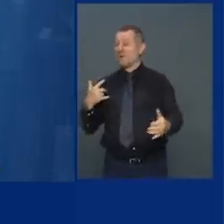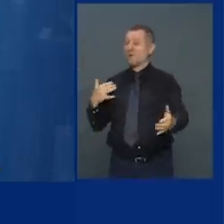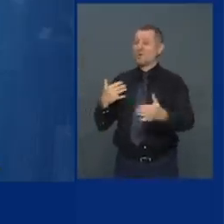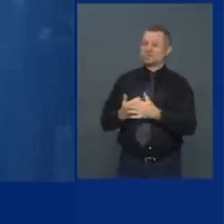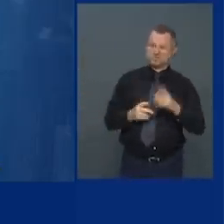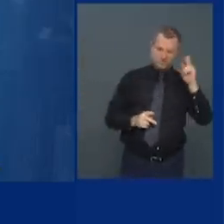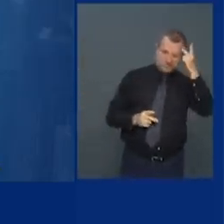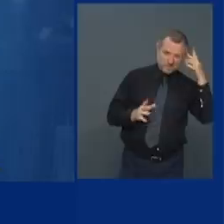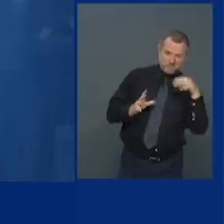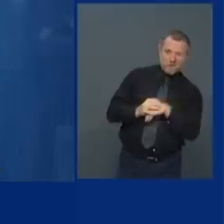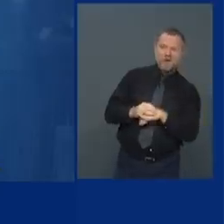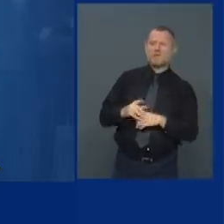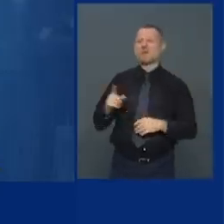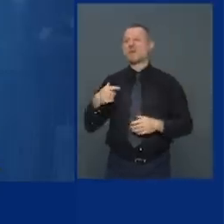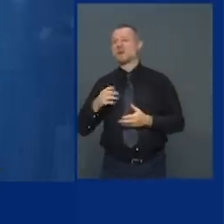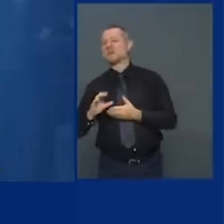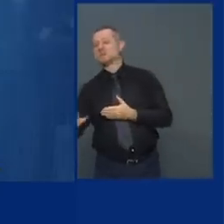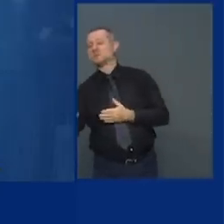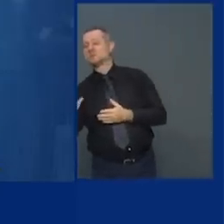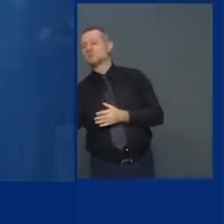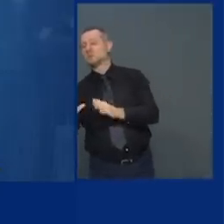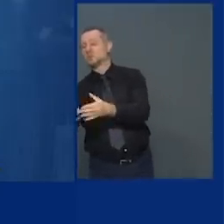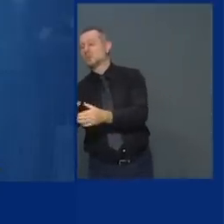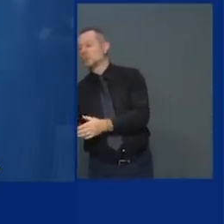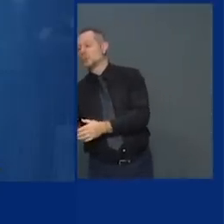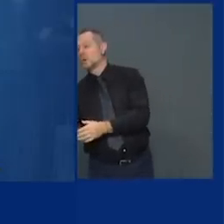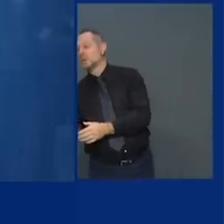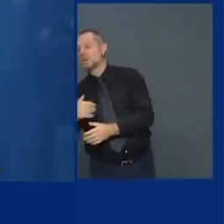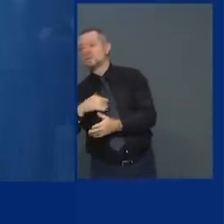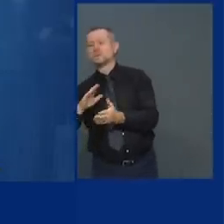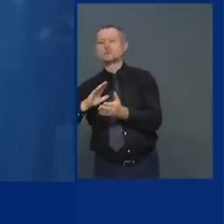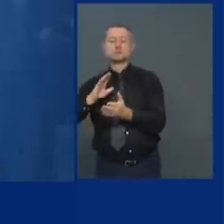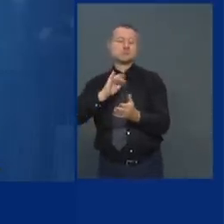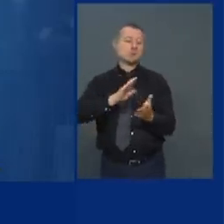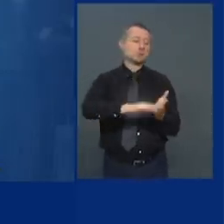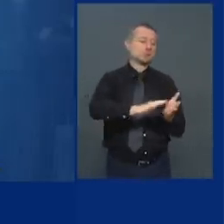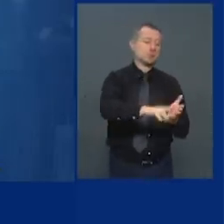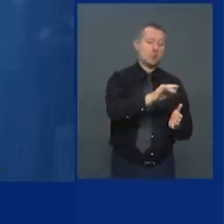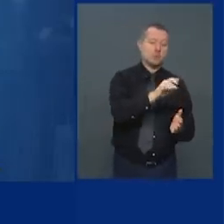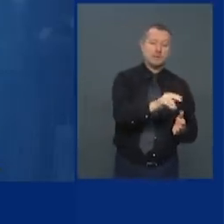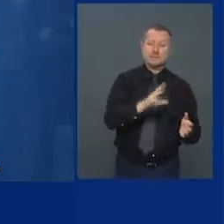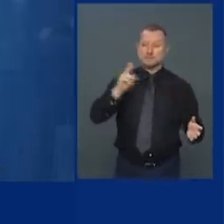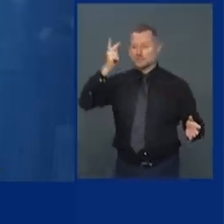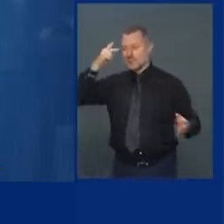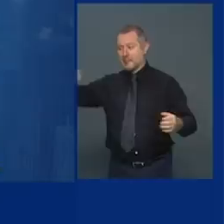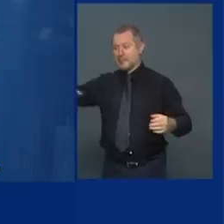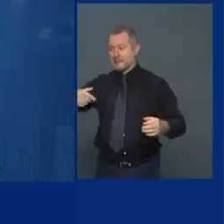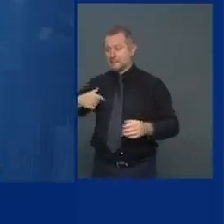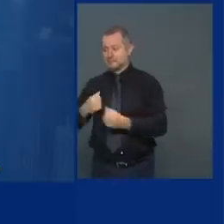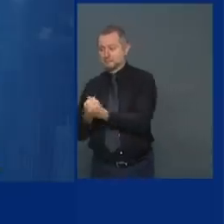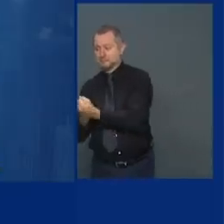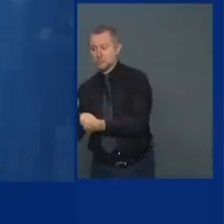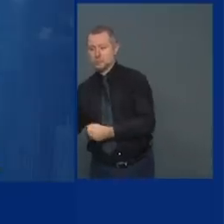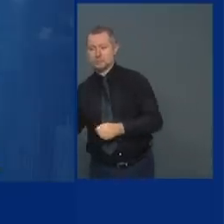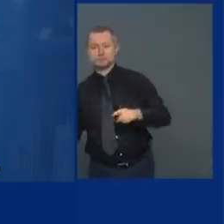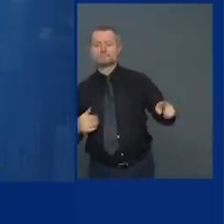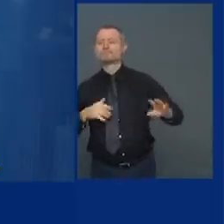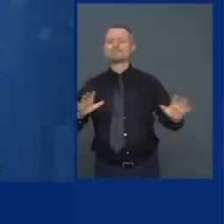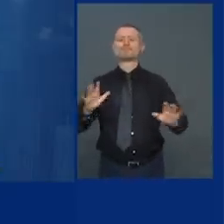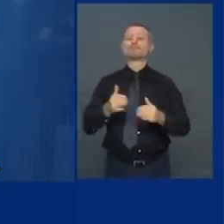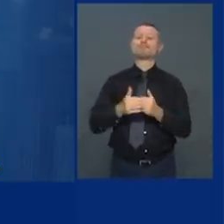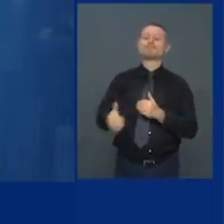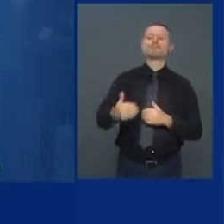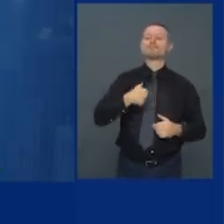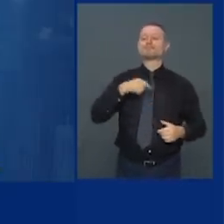this much to this union but I'm going to lay off this union right those are political decisions these would have to be financial